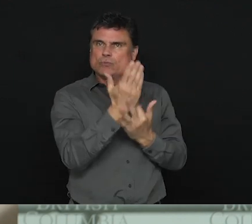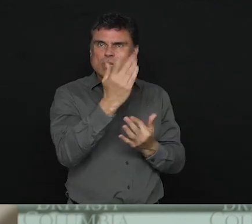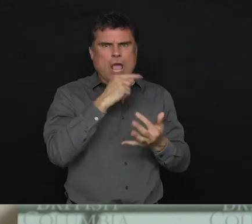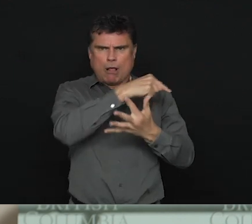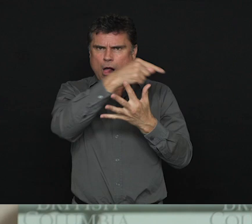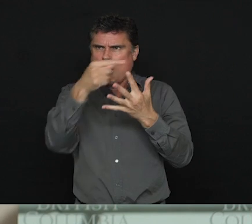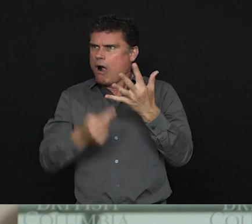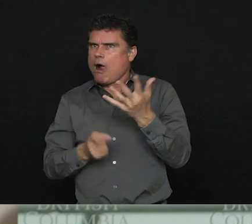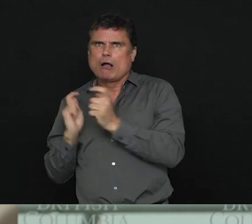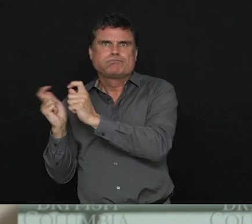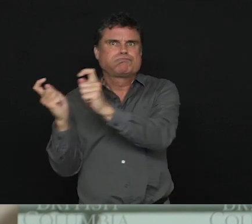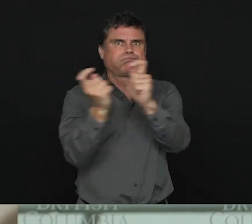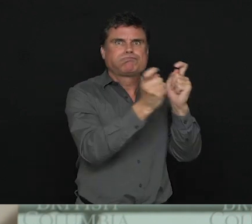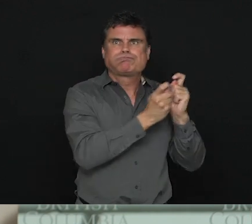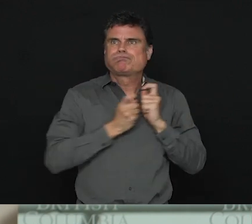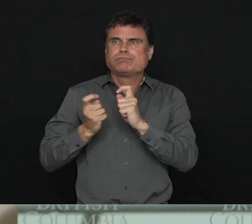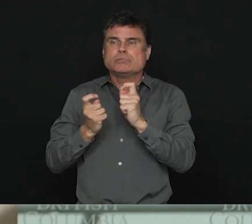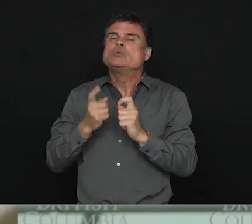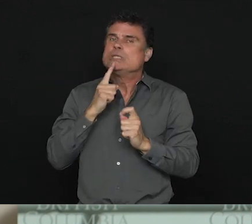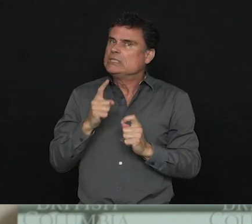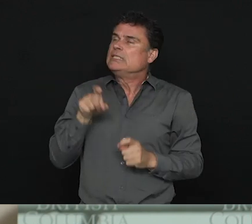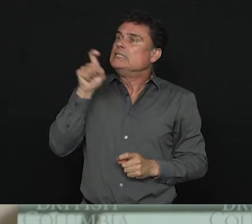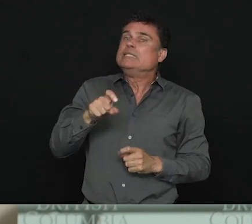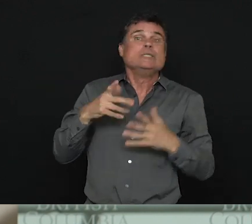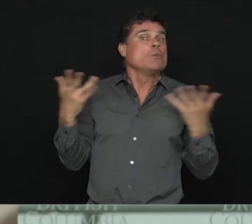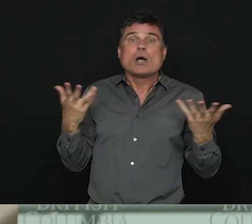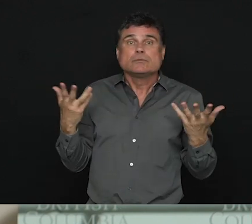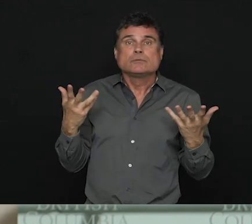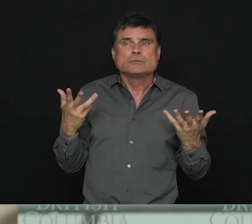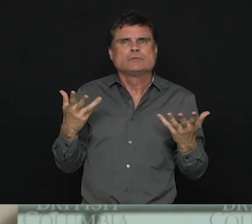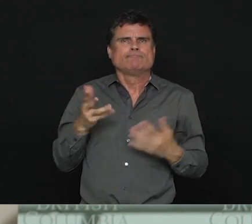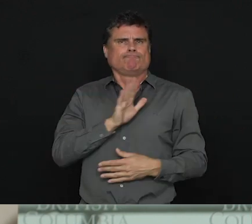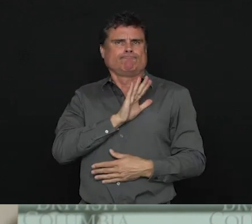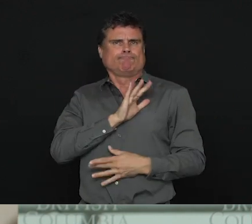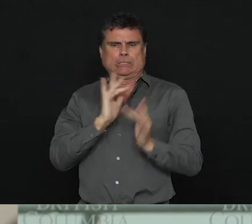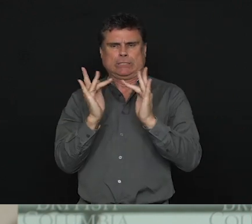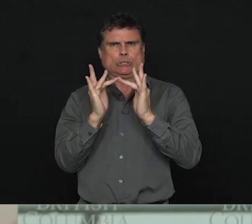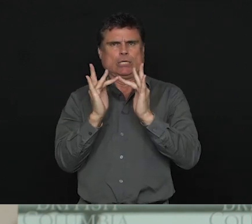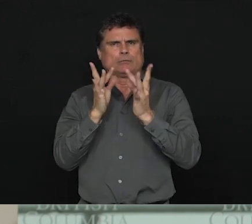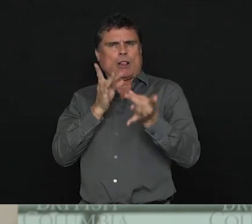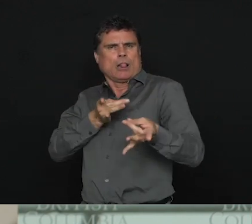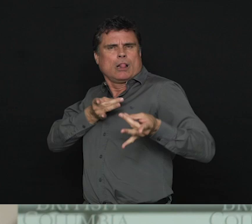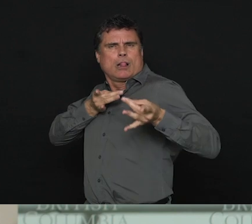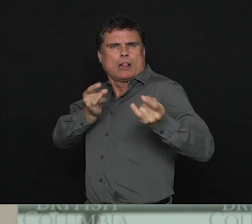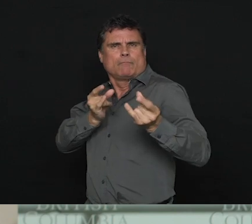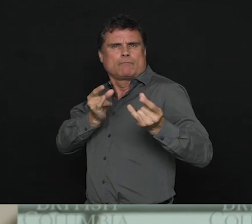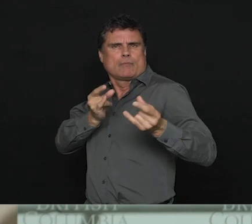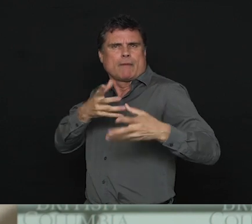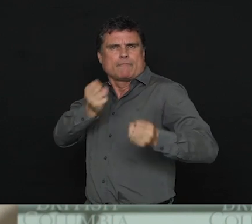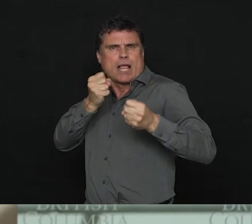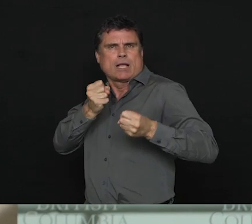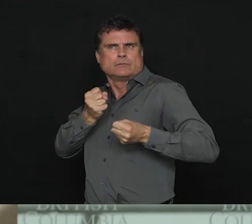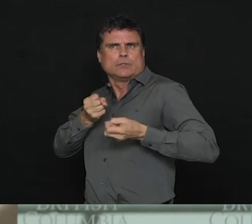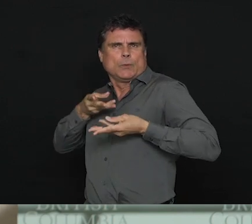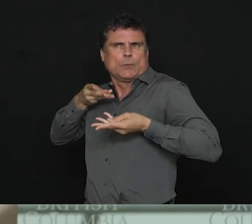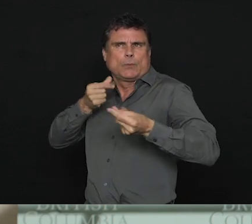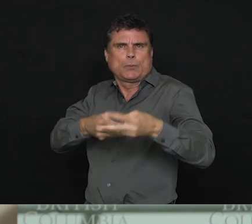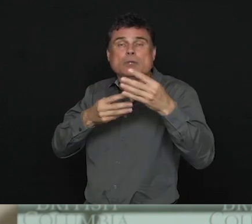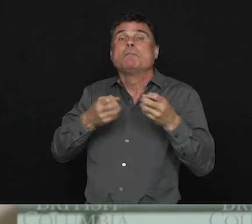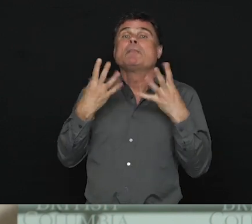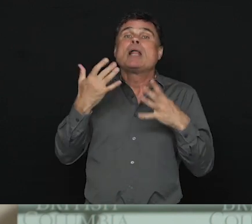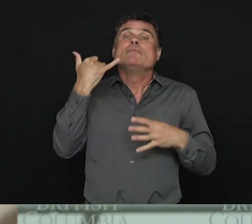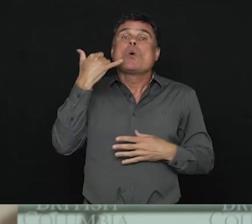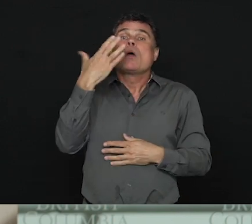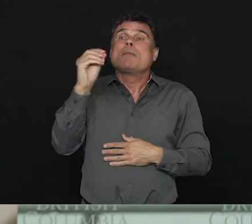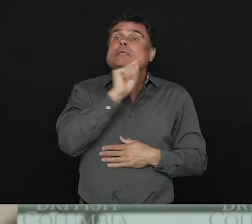high-speed internet. Telecommunication companies have stepped up to help people in BC to access the internet.